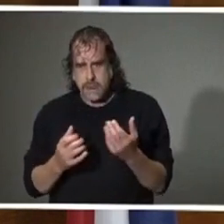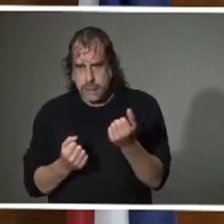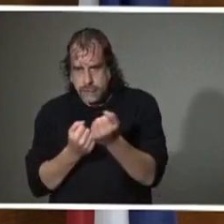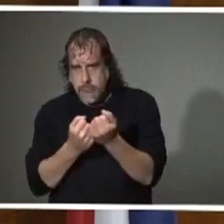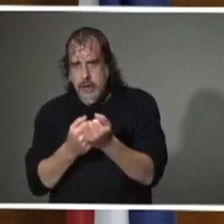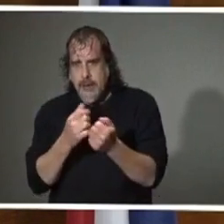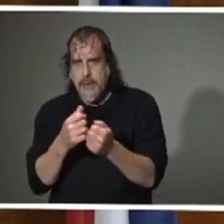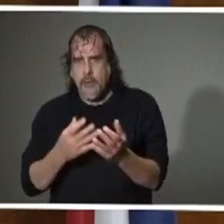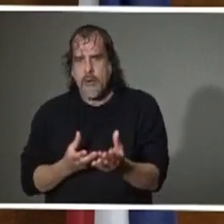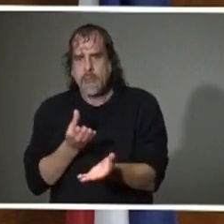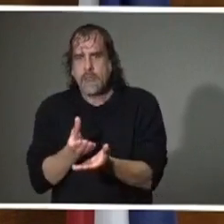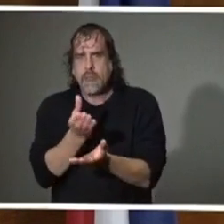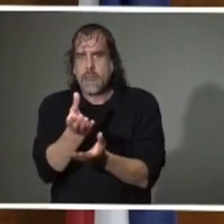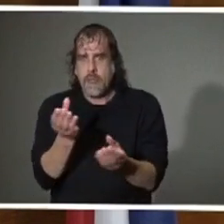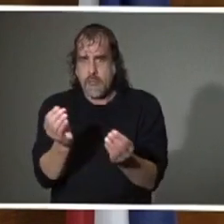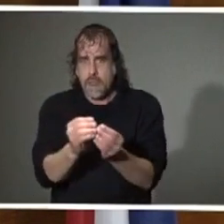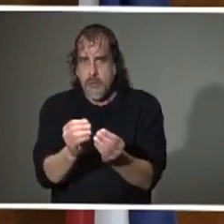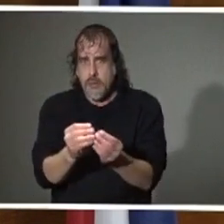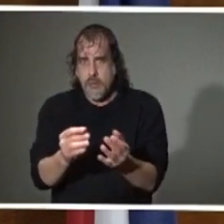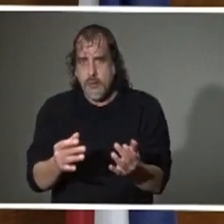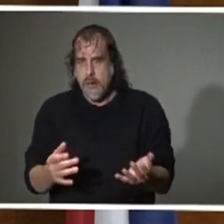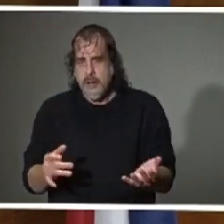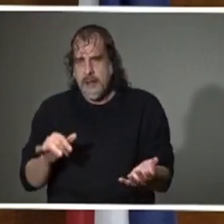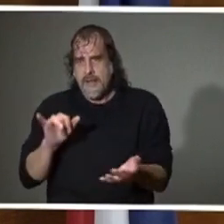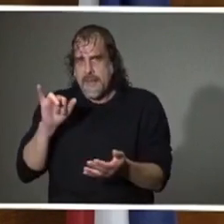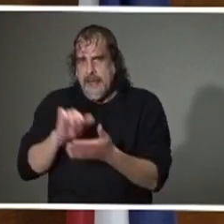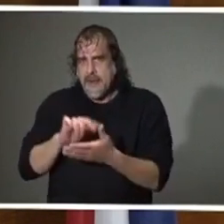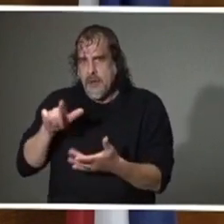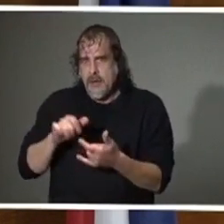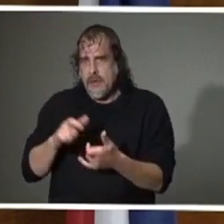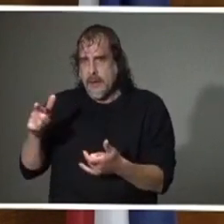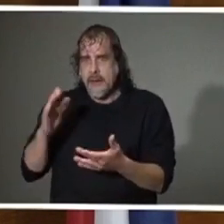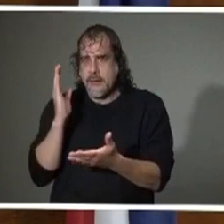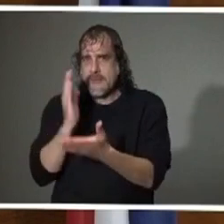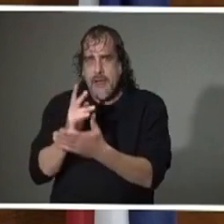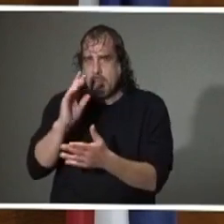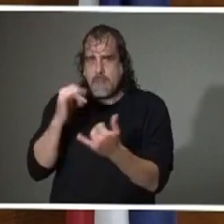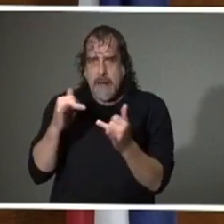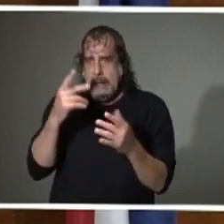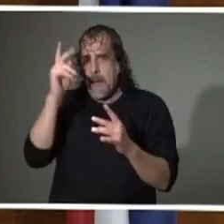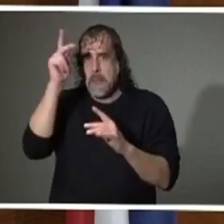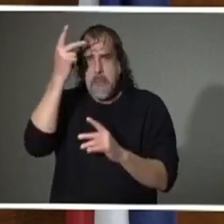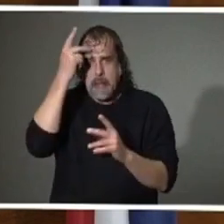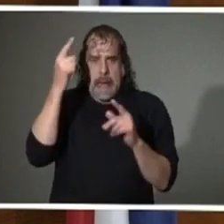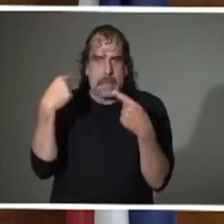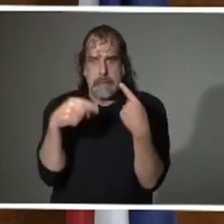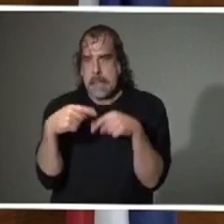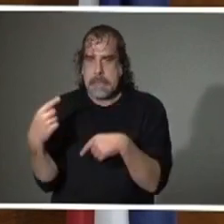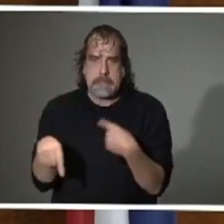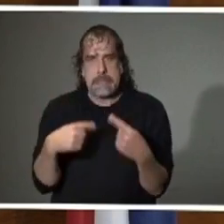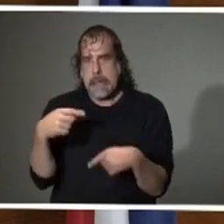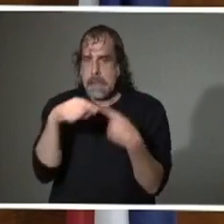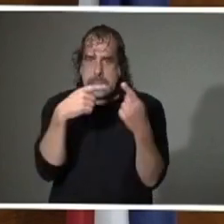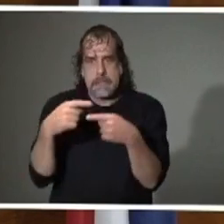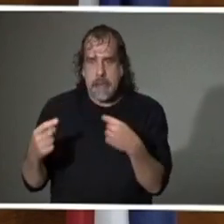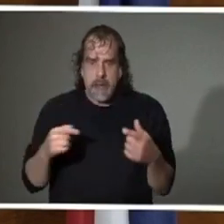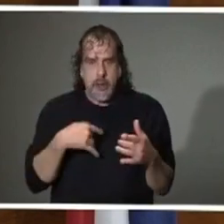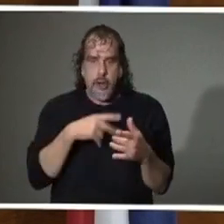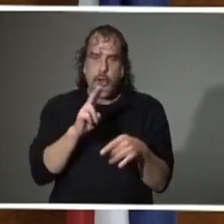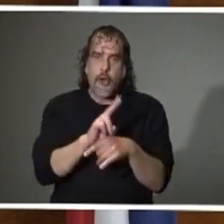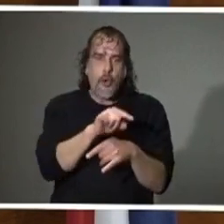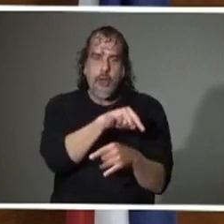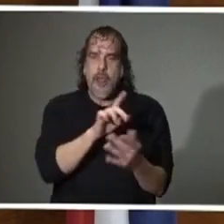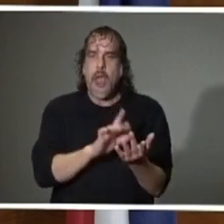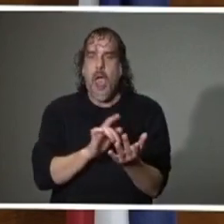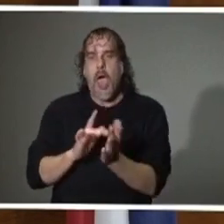putting more money into it. Well, they just need to do that. They need to quit playing politics. They need to quit using this crisis to try to get